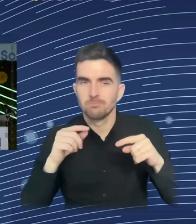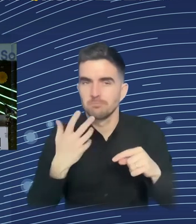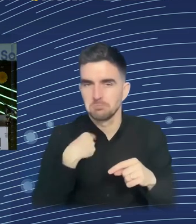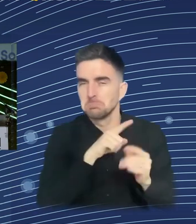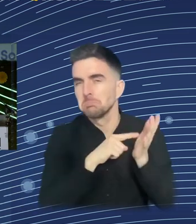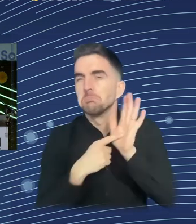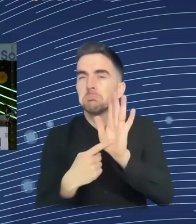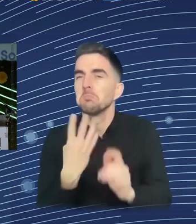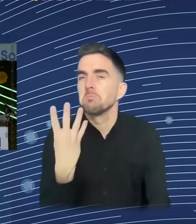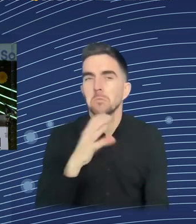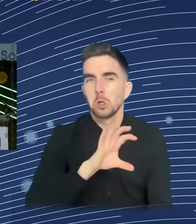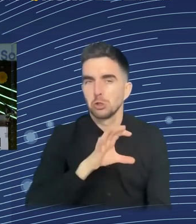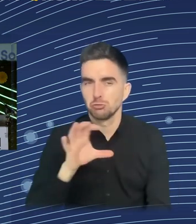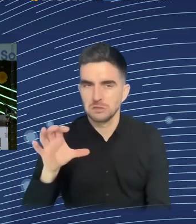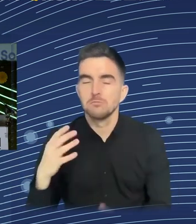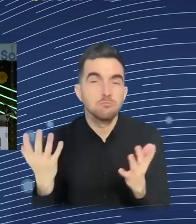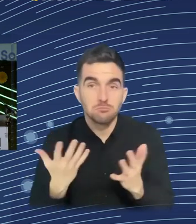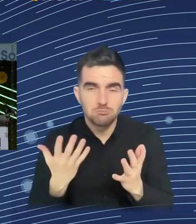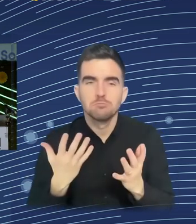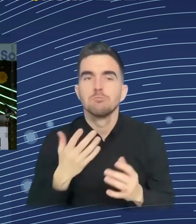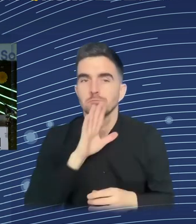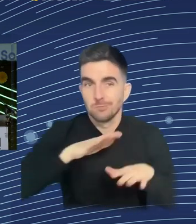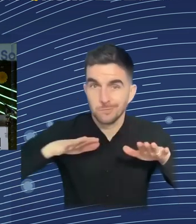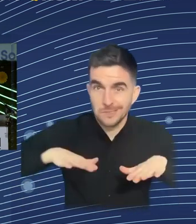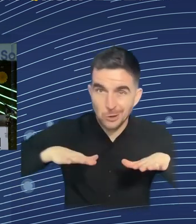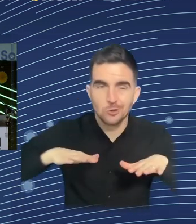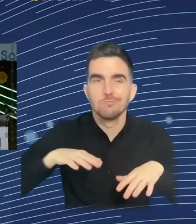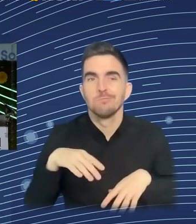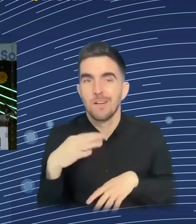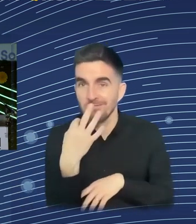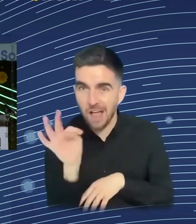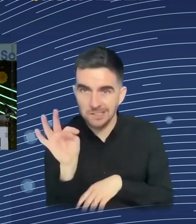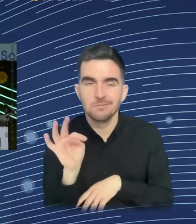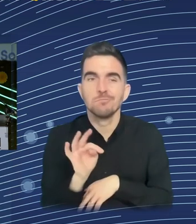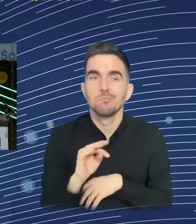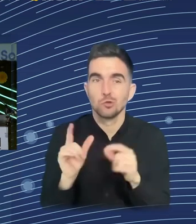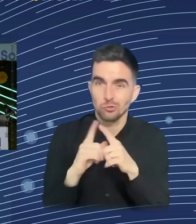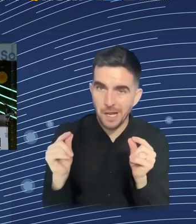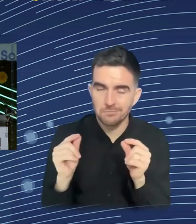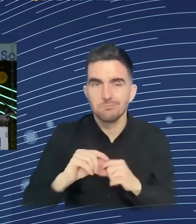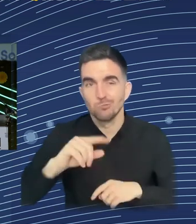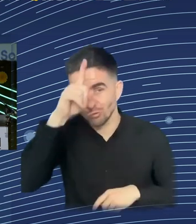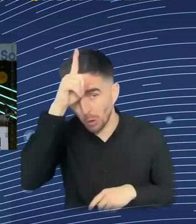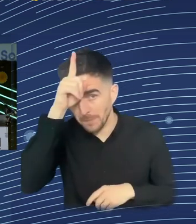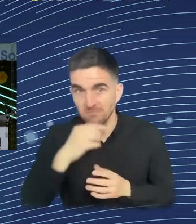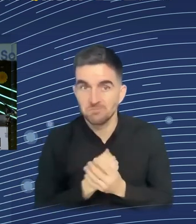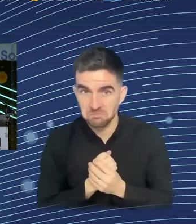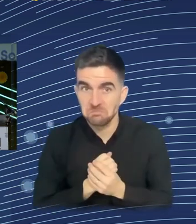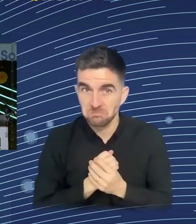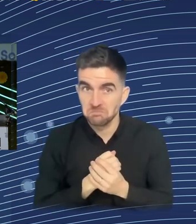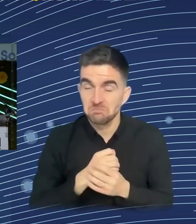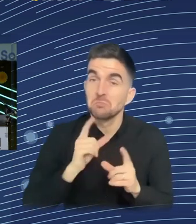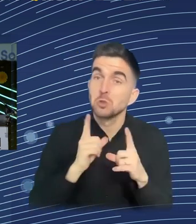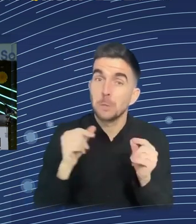Germany are way ahead, France and Britain, in the installation of robots in manufacturing. The blue bars show the